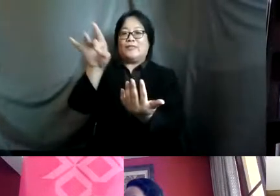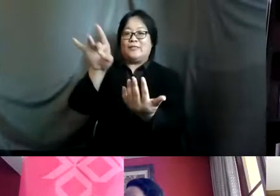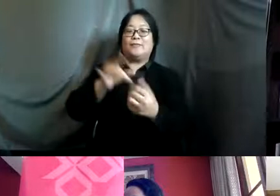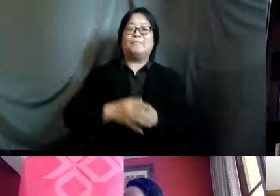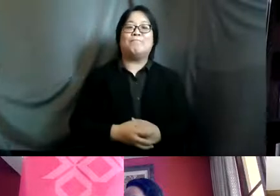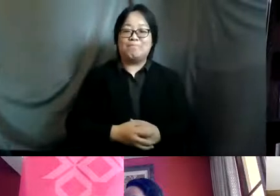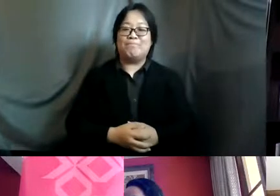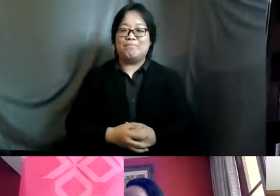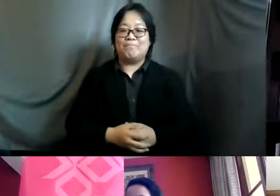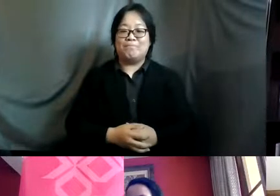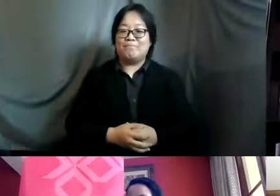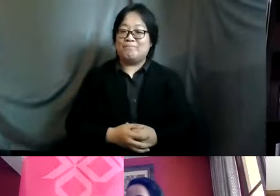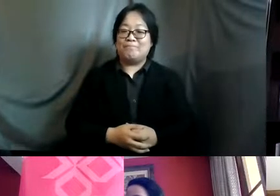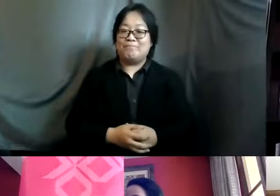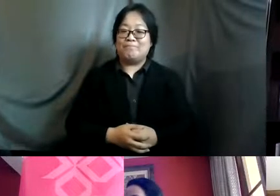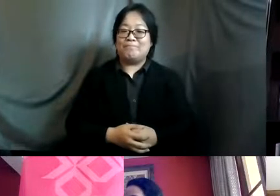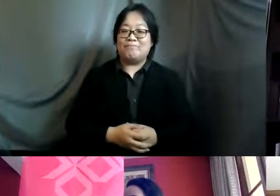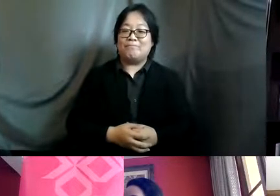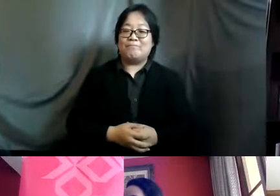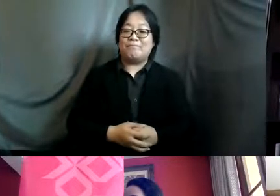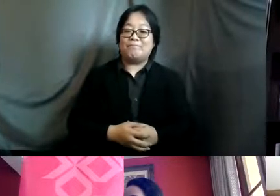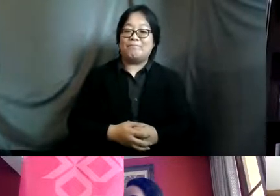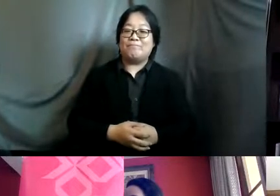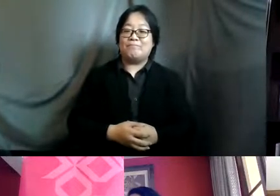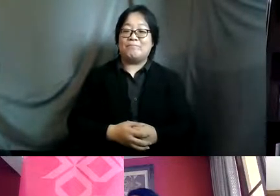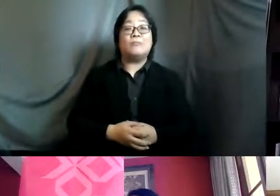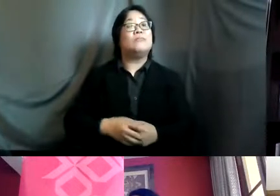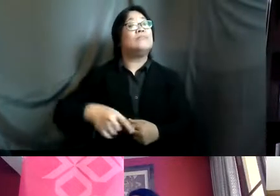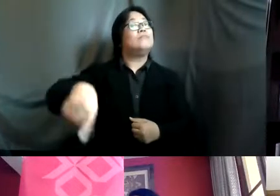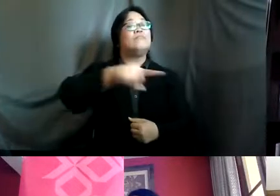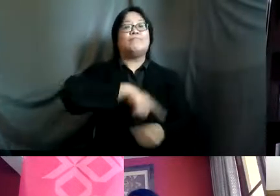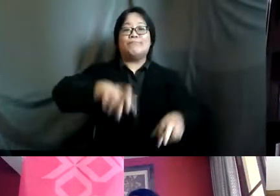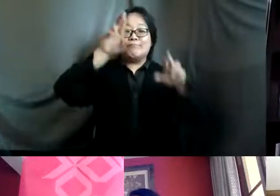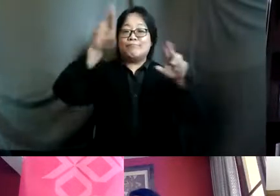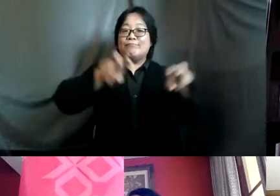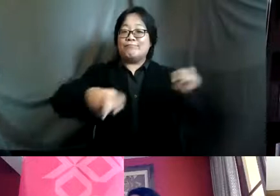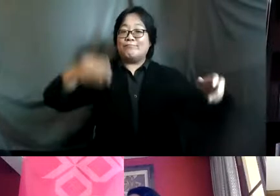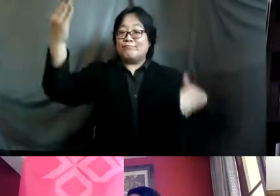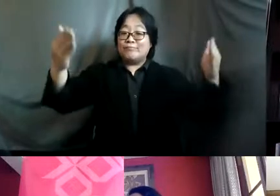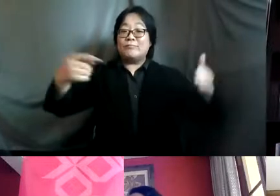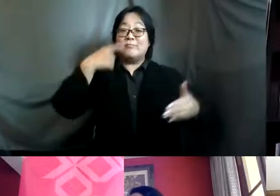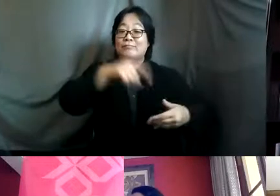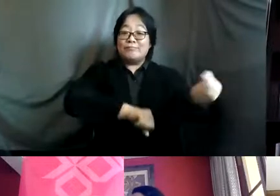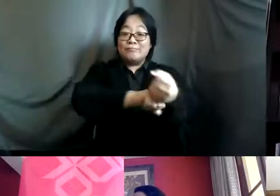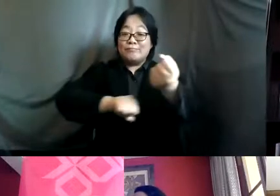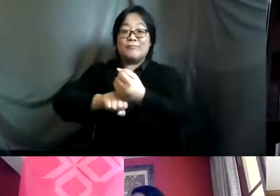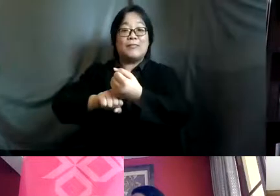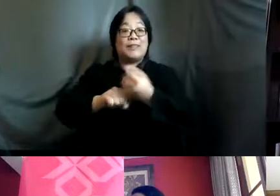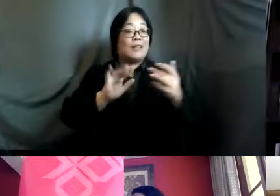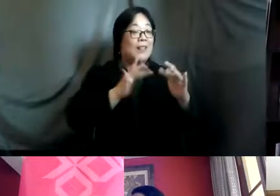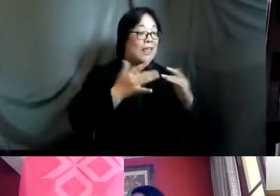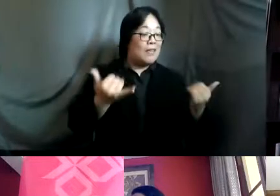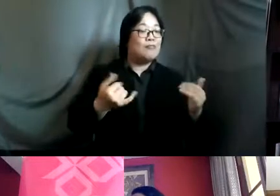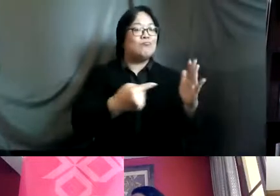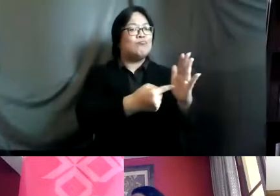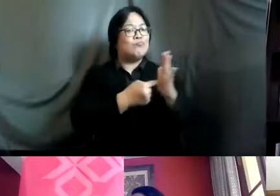as your esteemed panel as our esteemed panel and those of you contributing online have illustrated